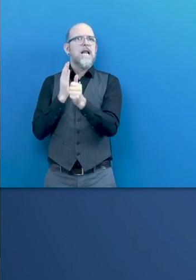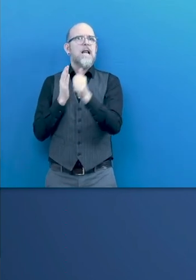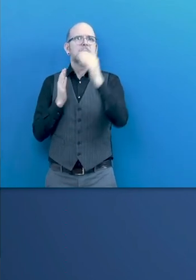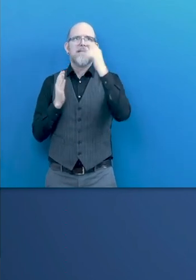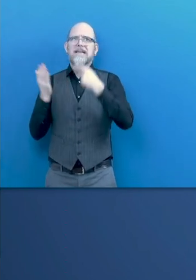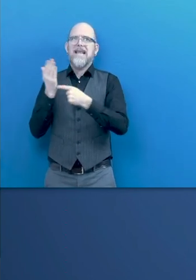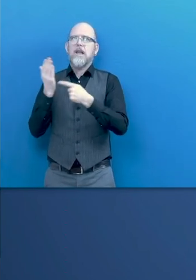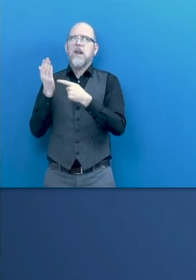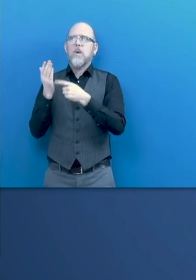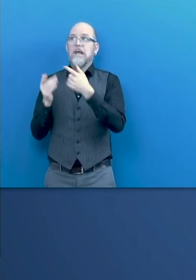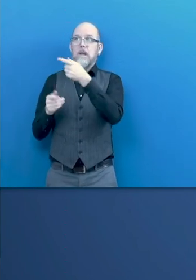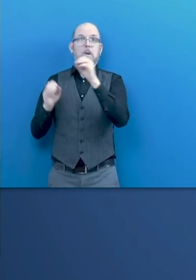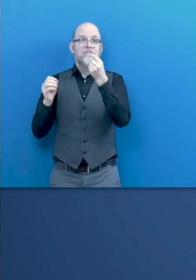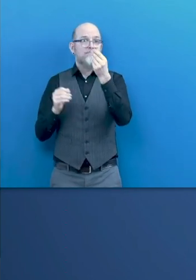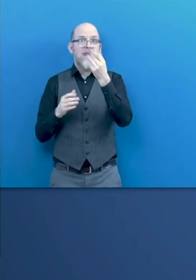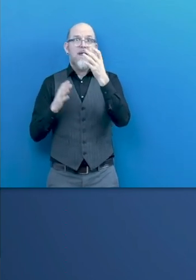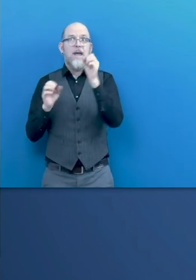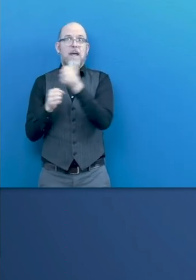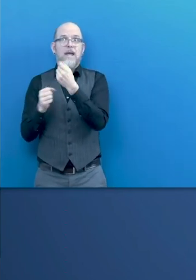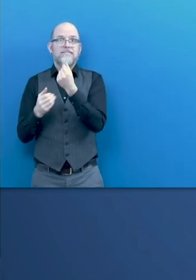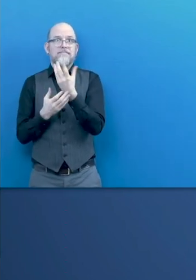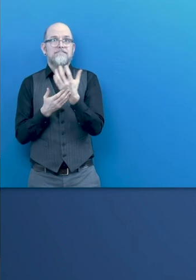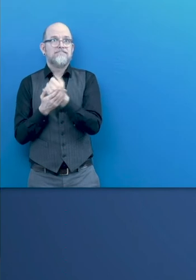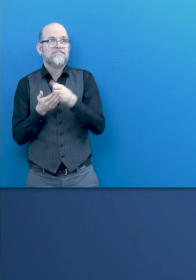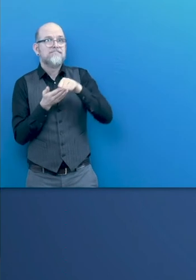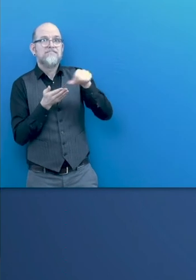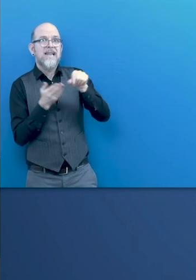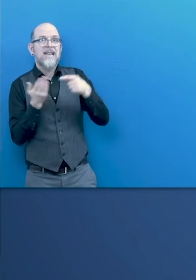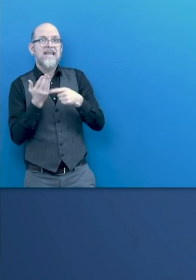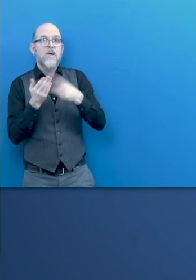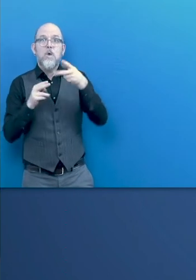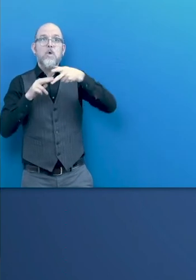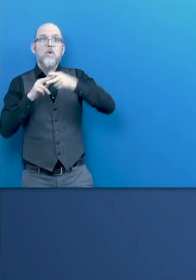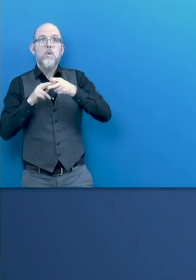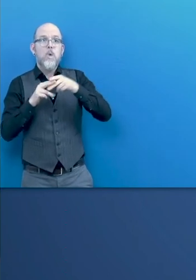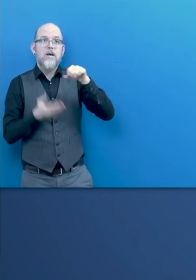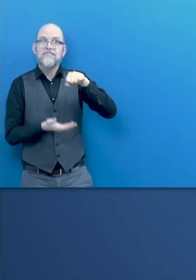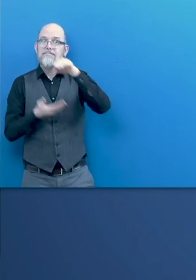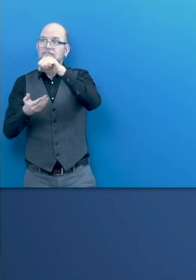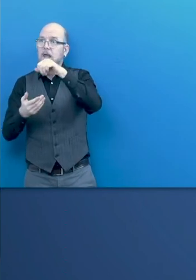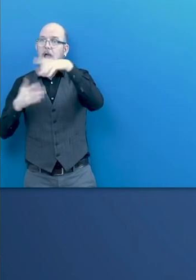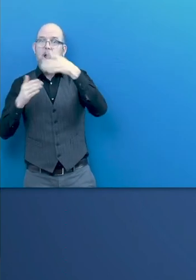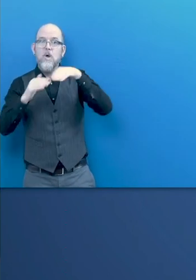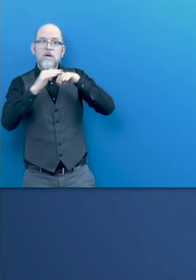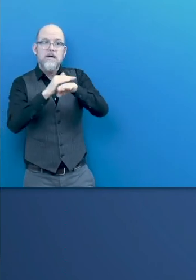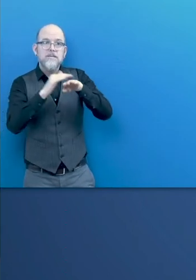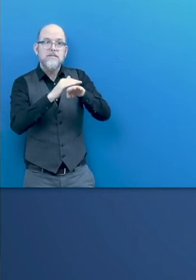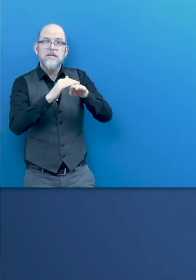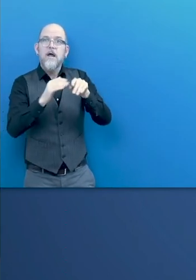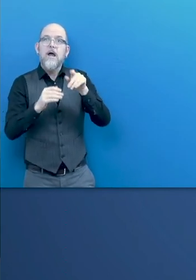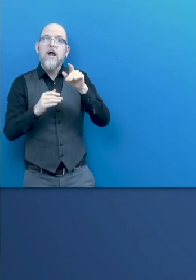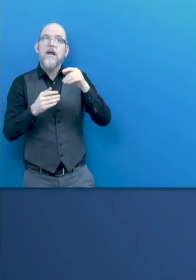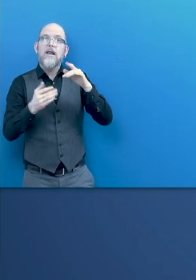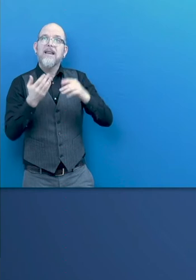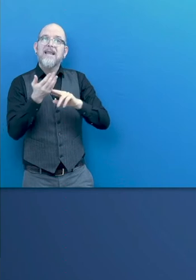lack of accessibility of digital tools and online job platforms to the invisibility